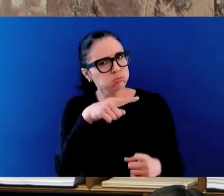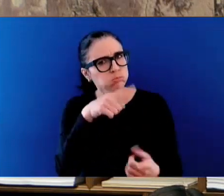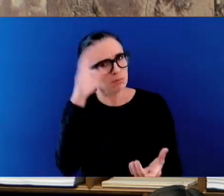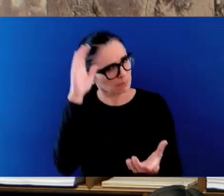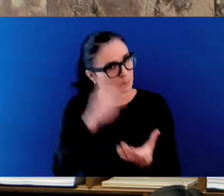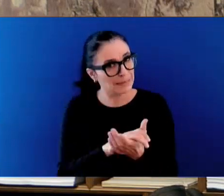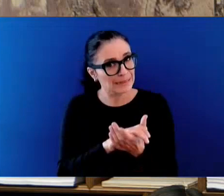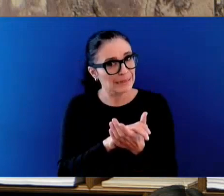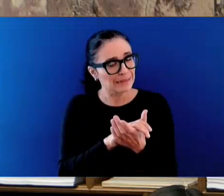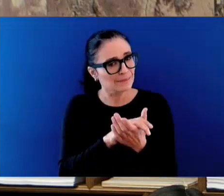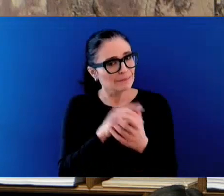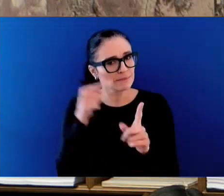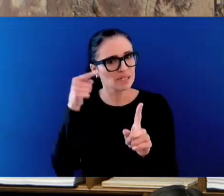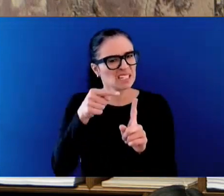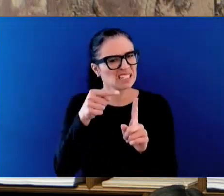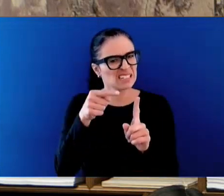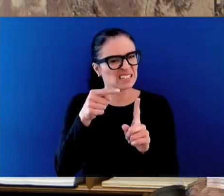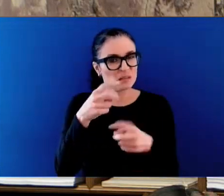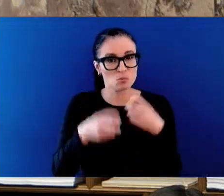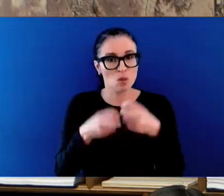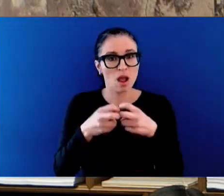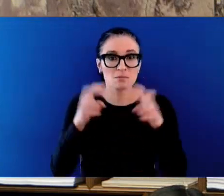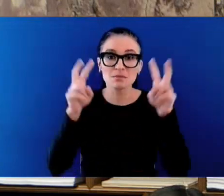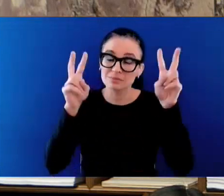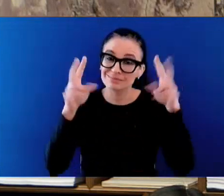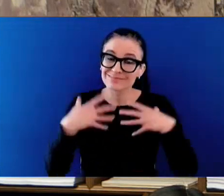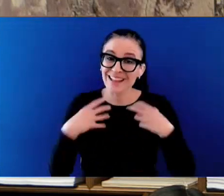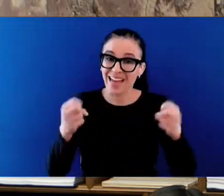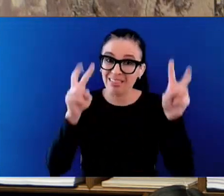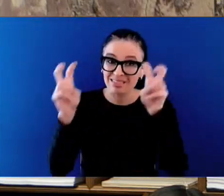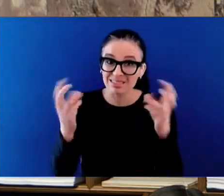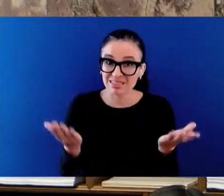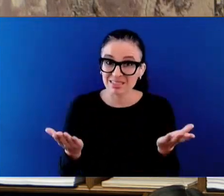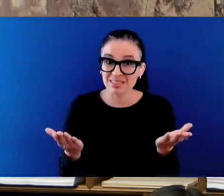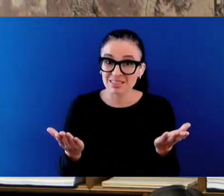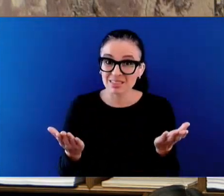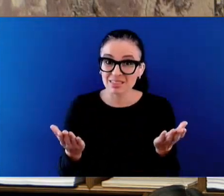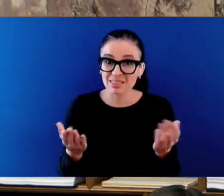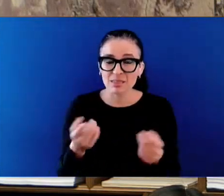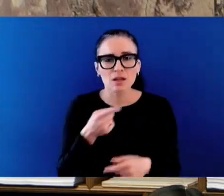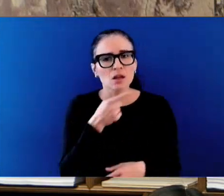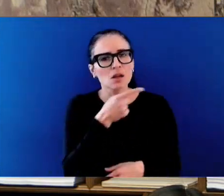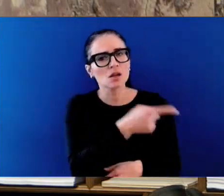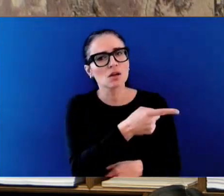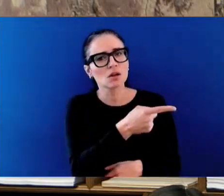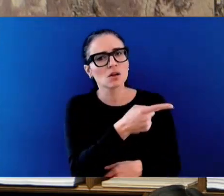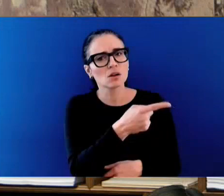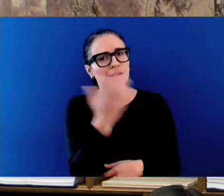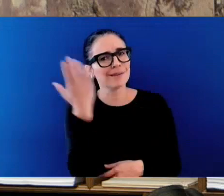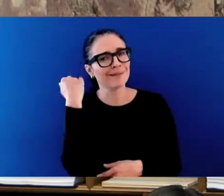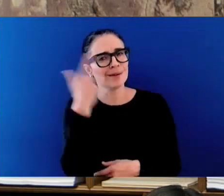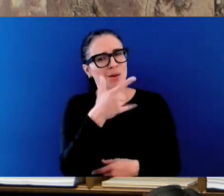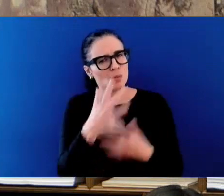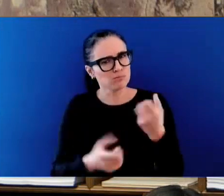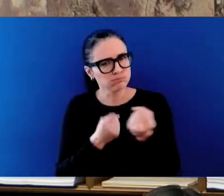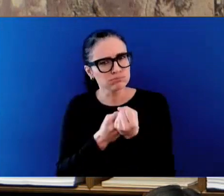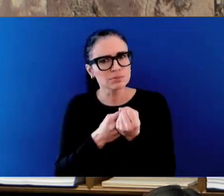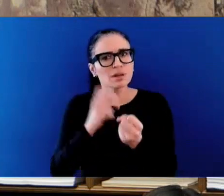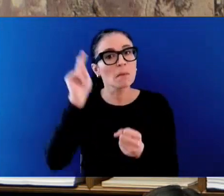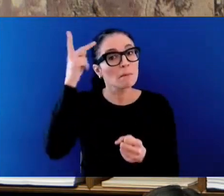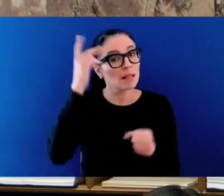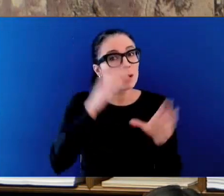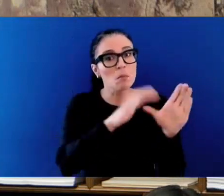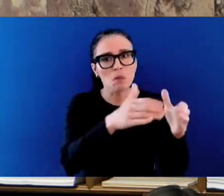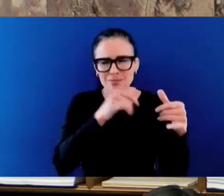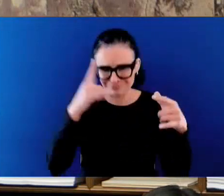when they supported the all-party committee report in this House, Honourable Speaker. Clearly, they've changed their